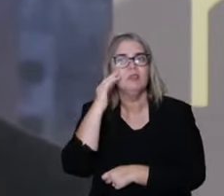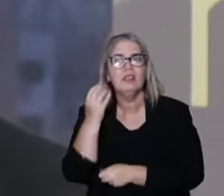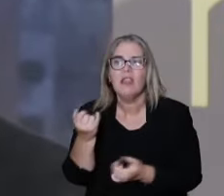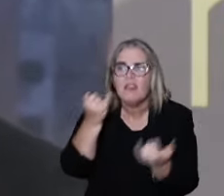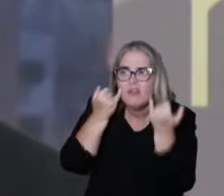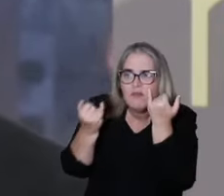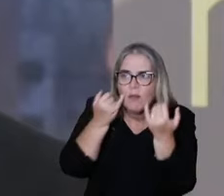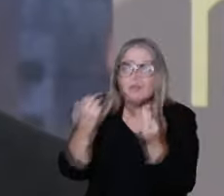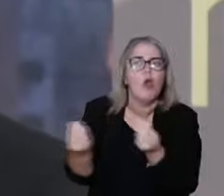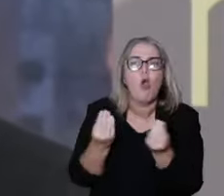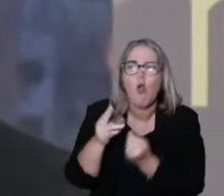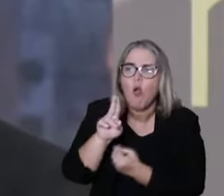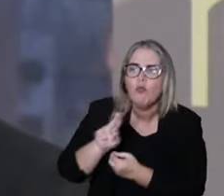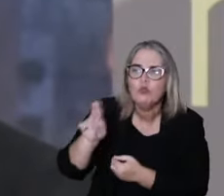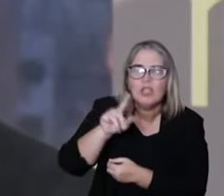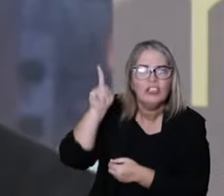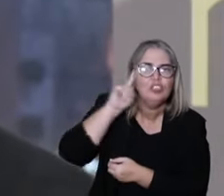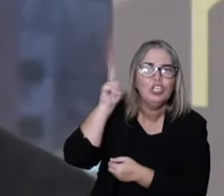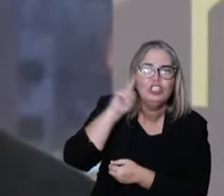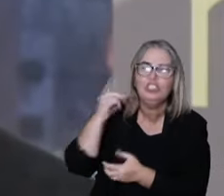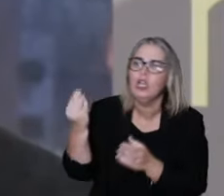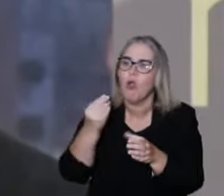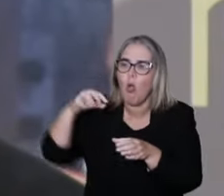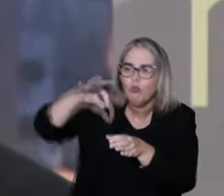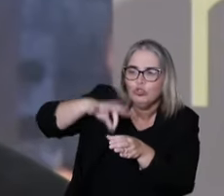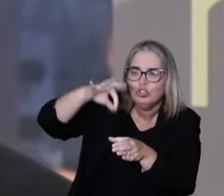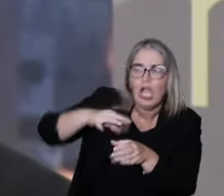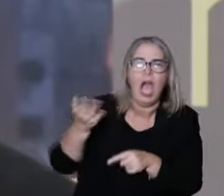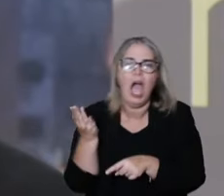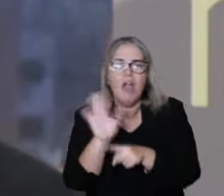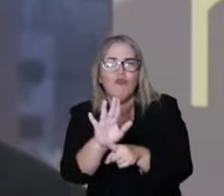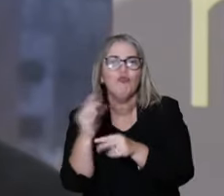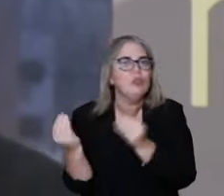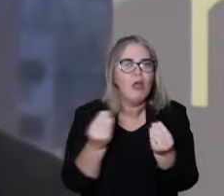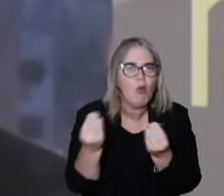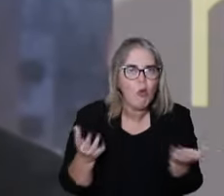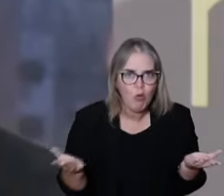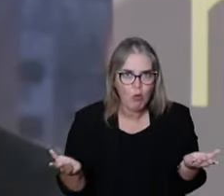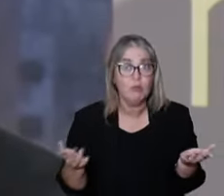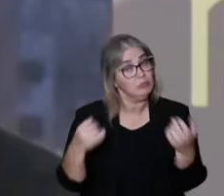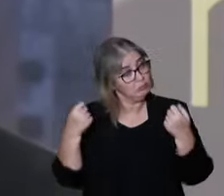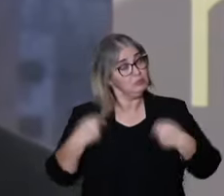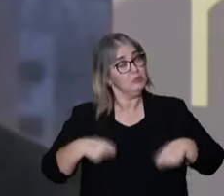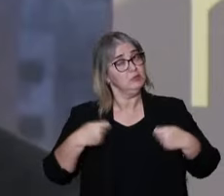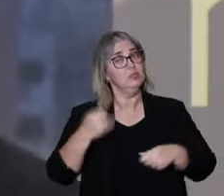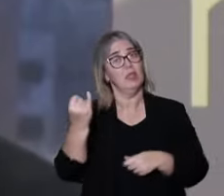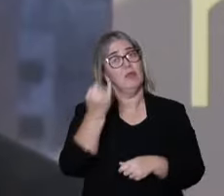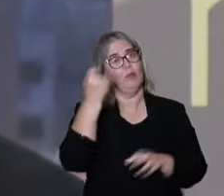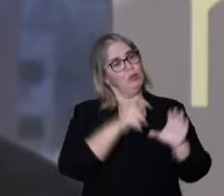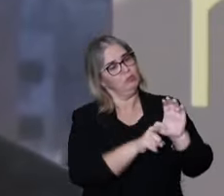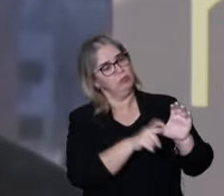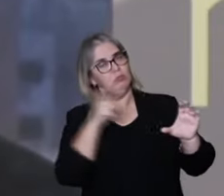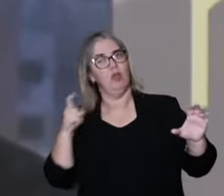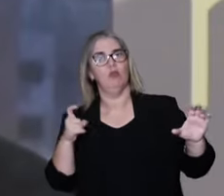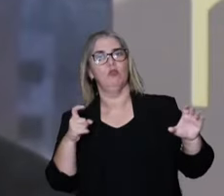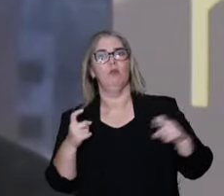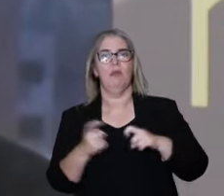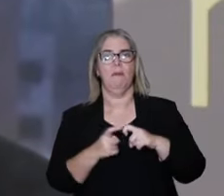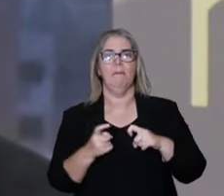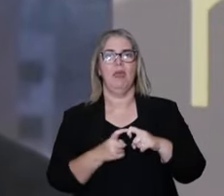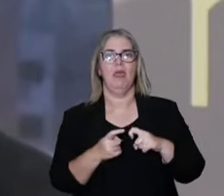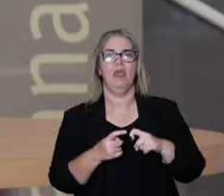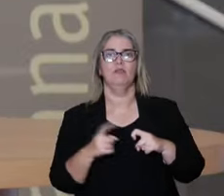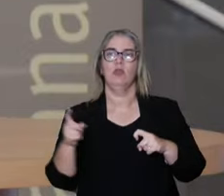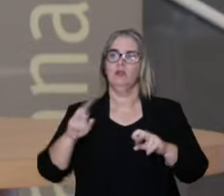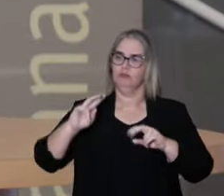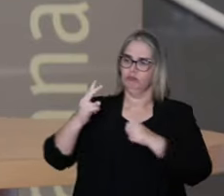to understand a little bit how we can use on their daily routines, the T's and have more autonomy.